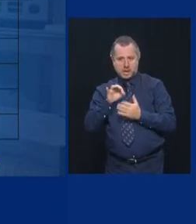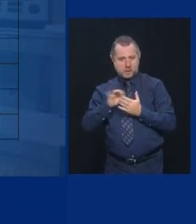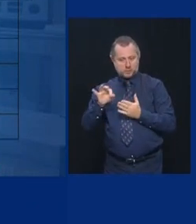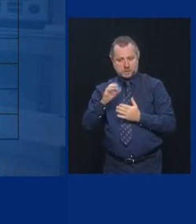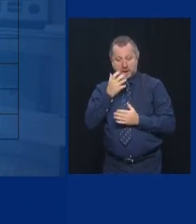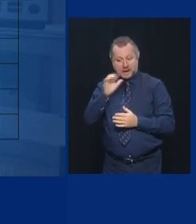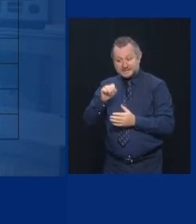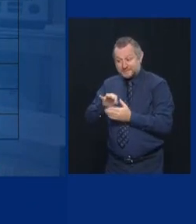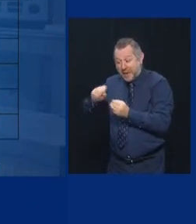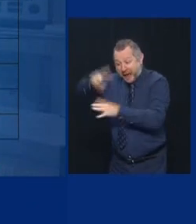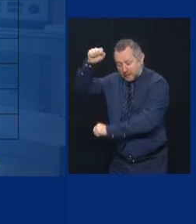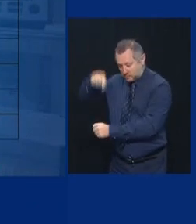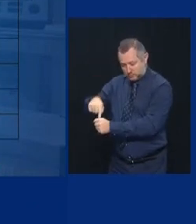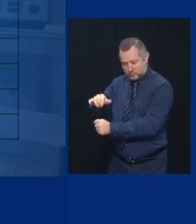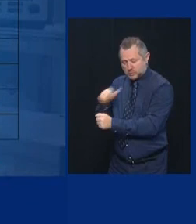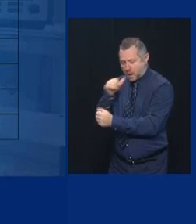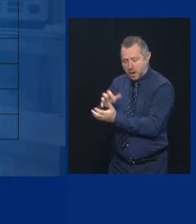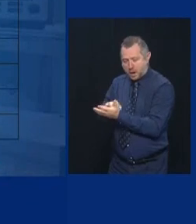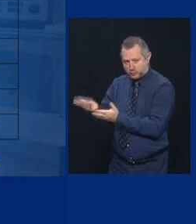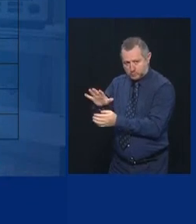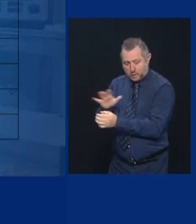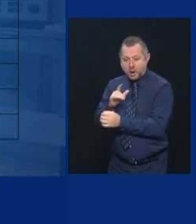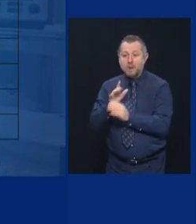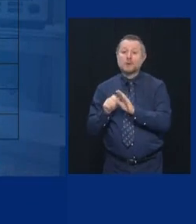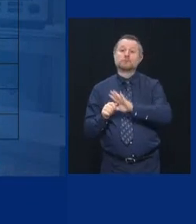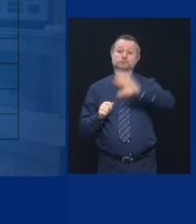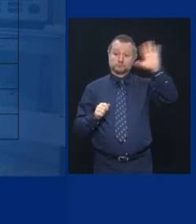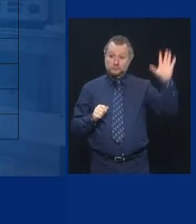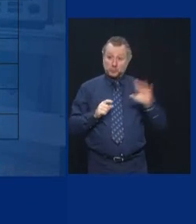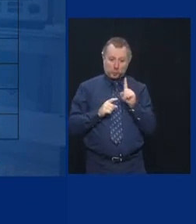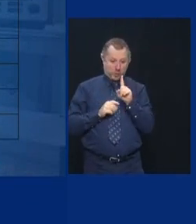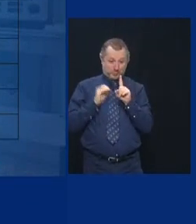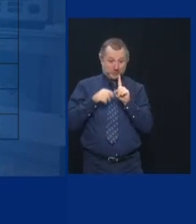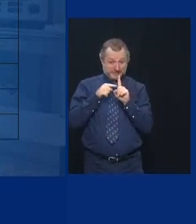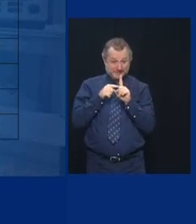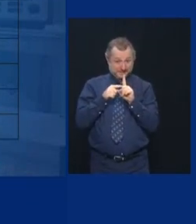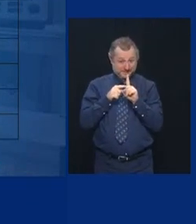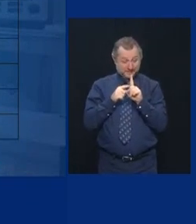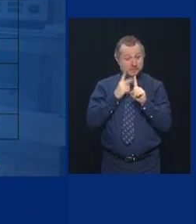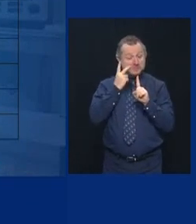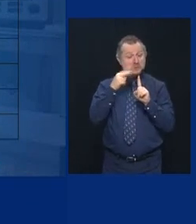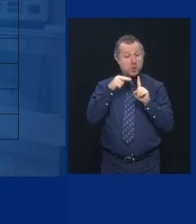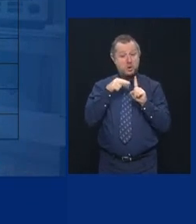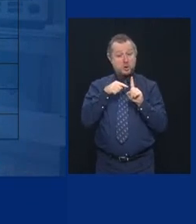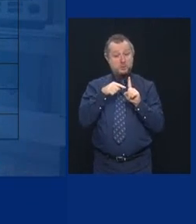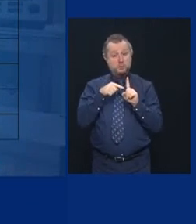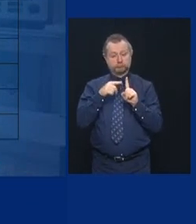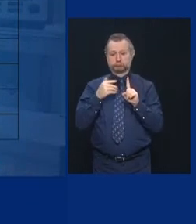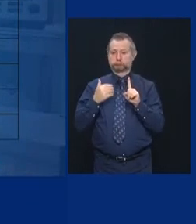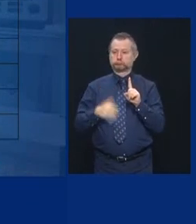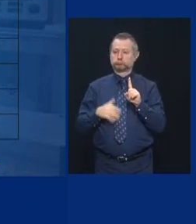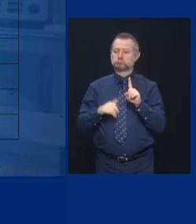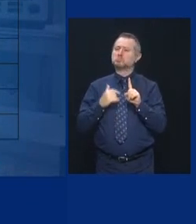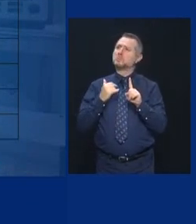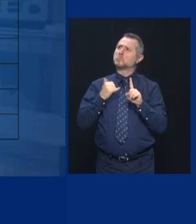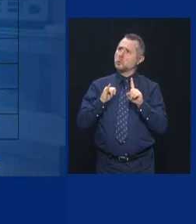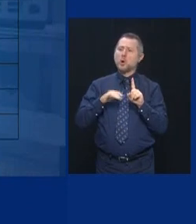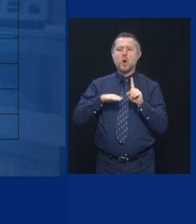One percent is an unbelievably low infection rate.